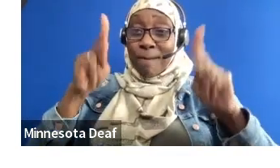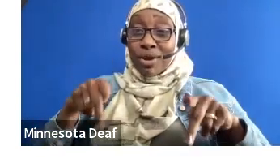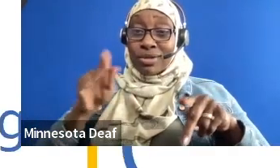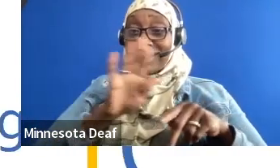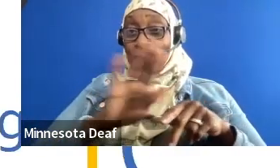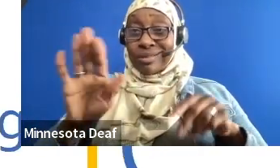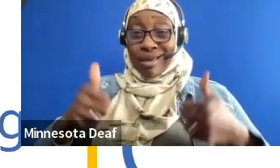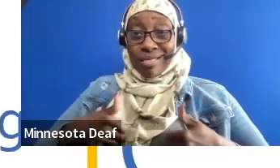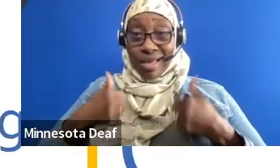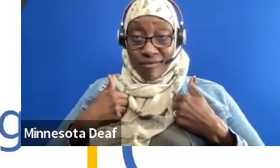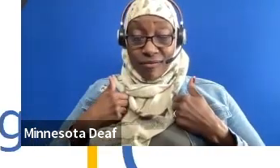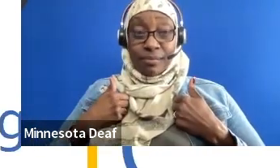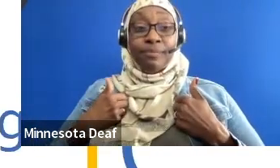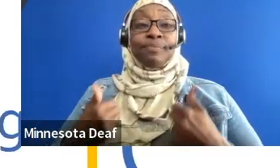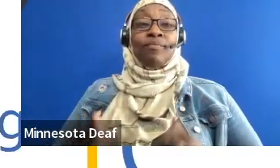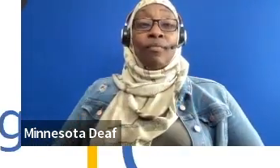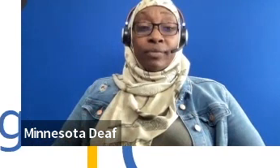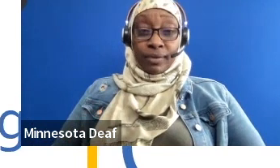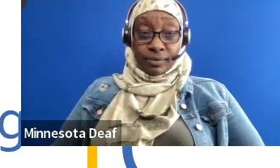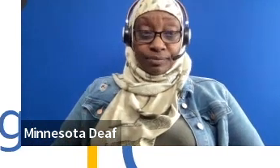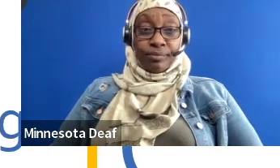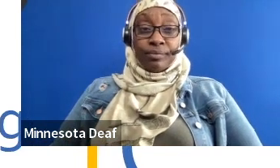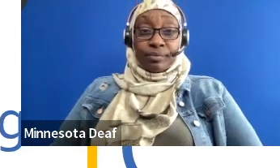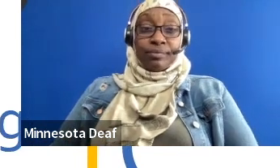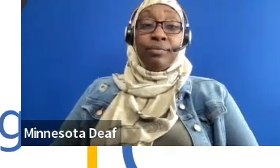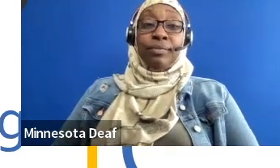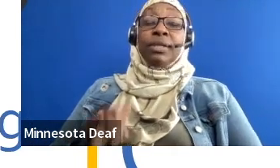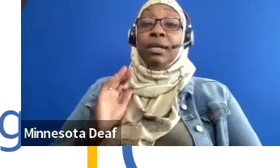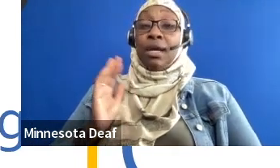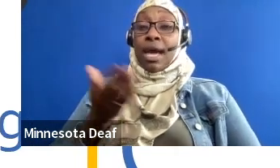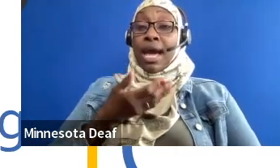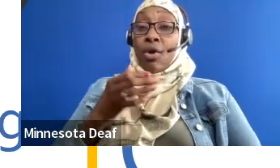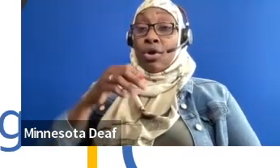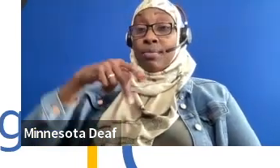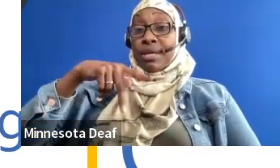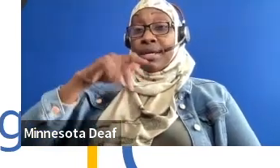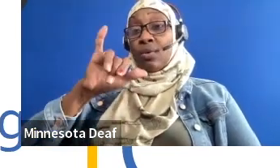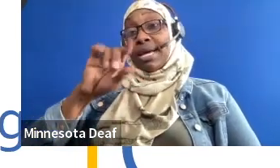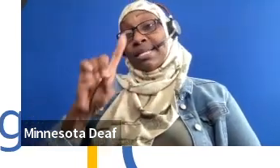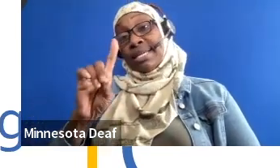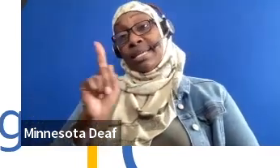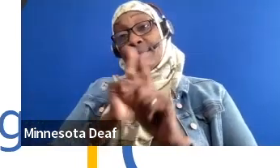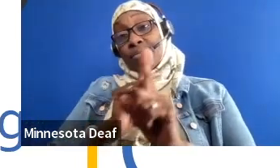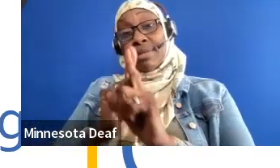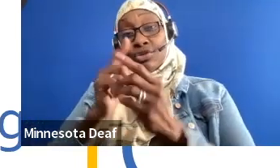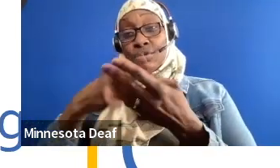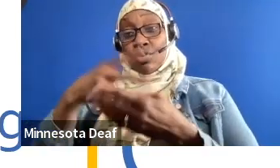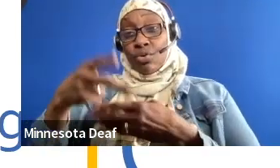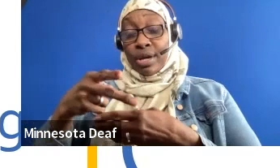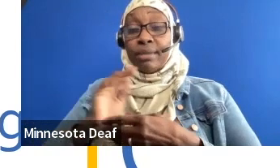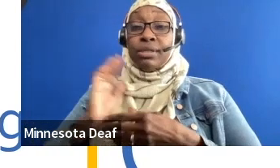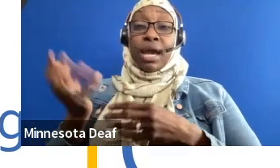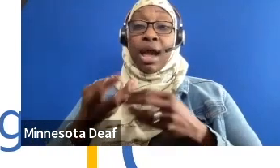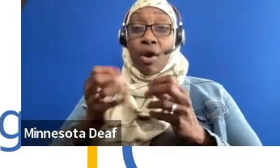Our PYD mentoring programs. This is actually how PYD started. Back in 1985, our founder, Regina Snowden, she